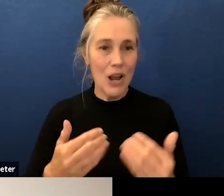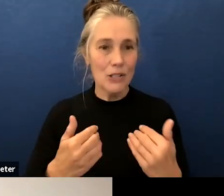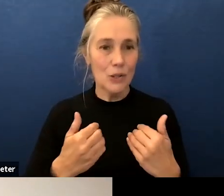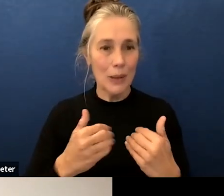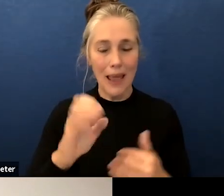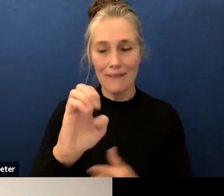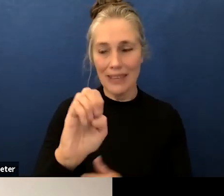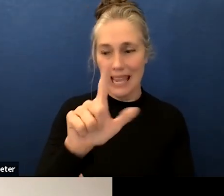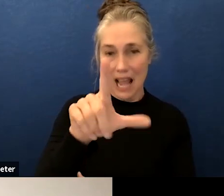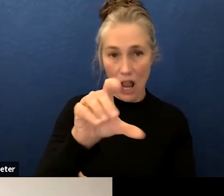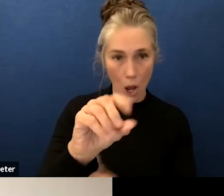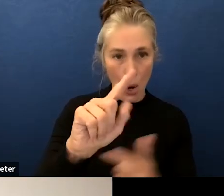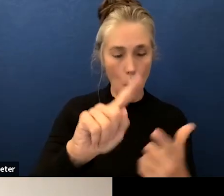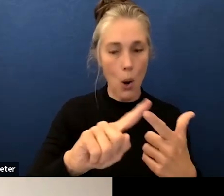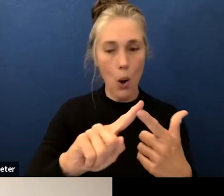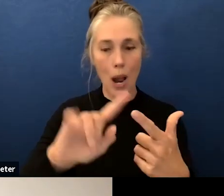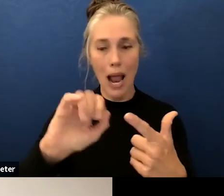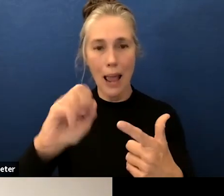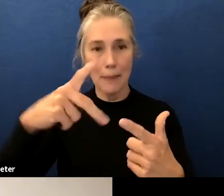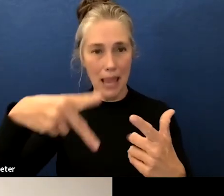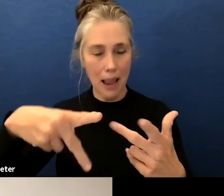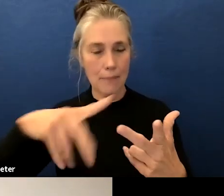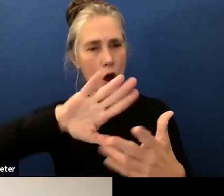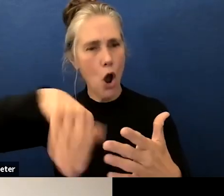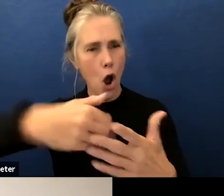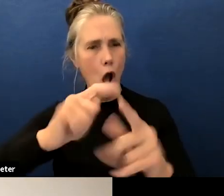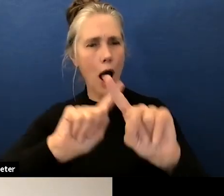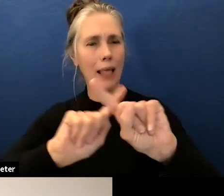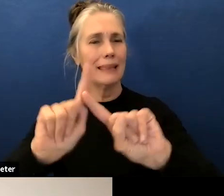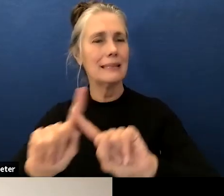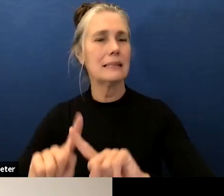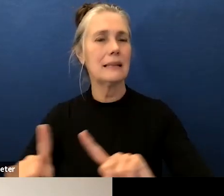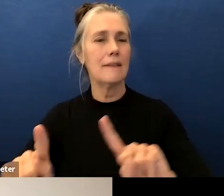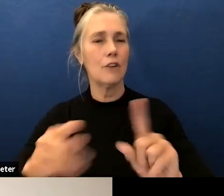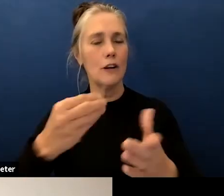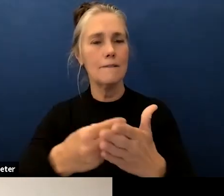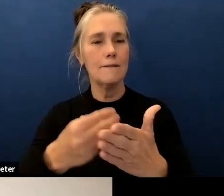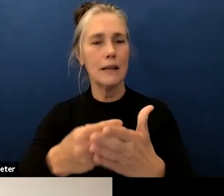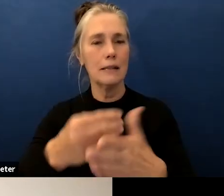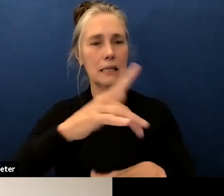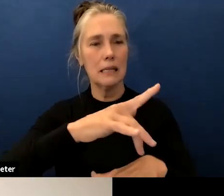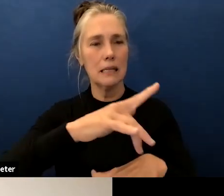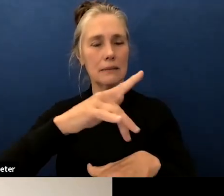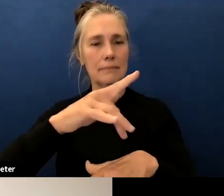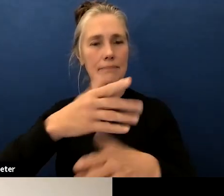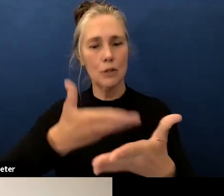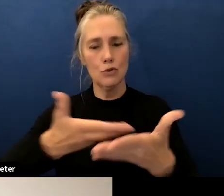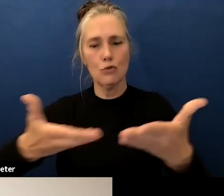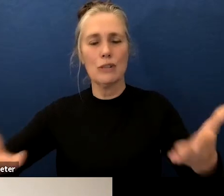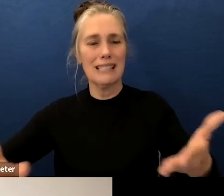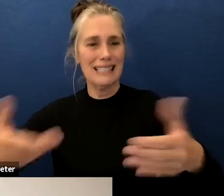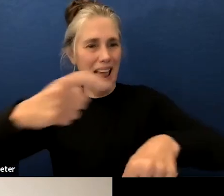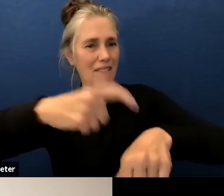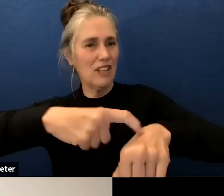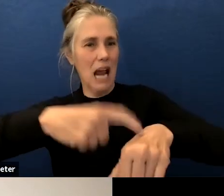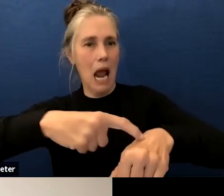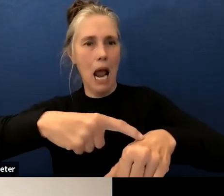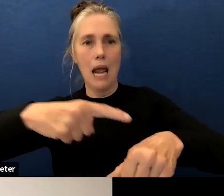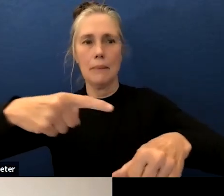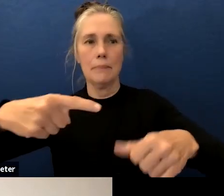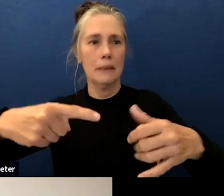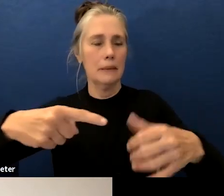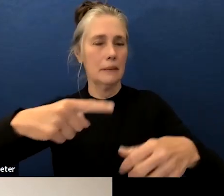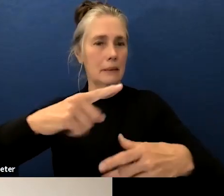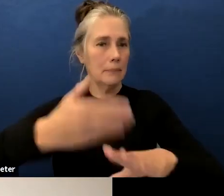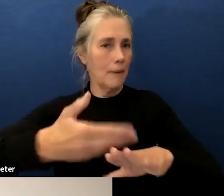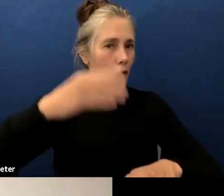elo and ipi we have all of these various funding sources with different timelines so we might need to take a look